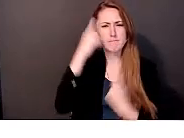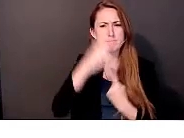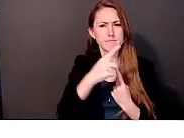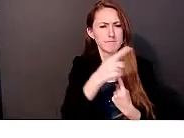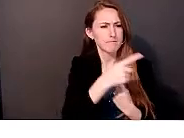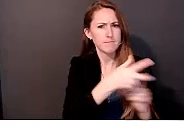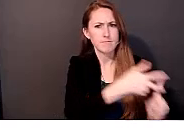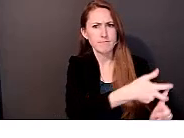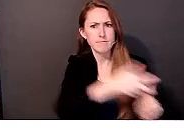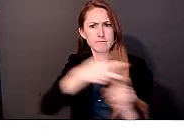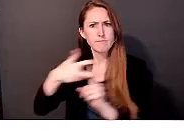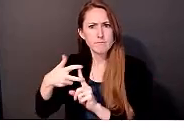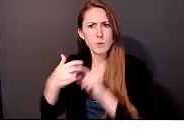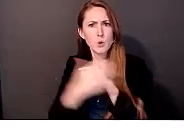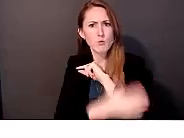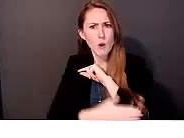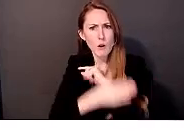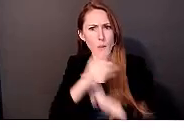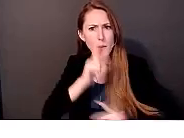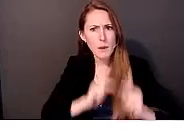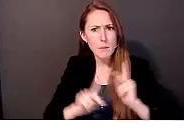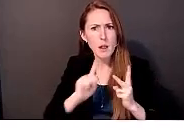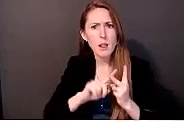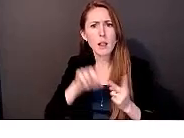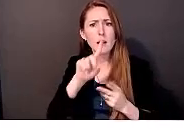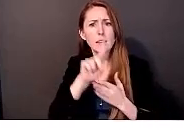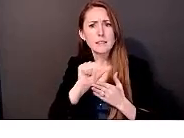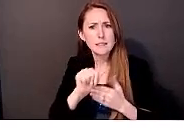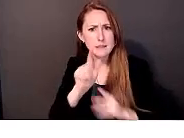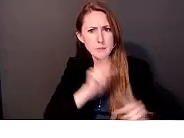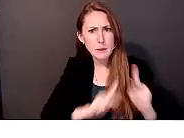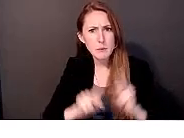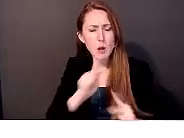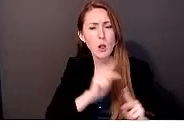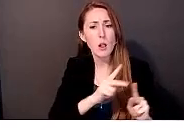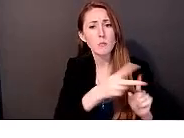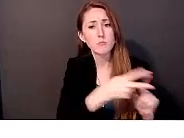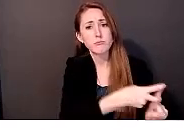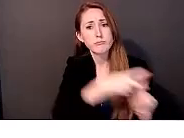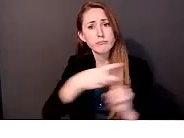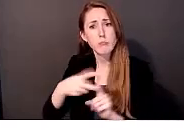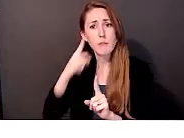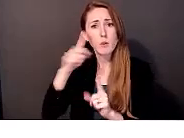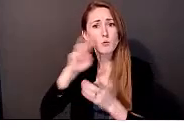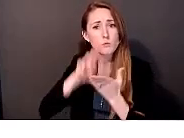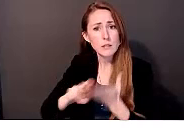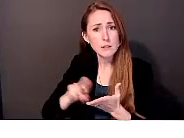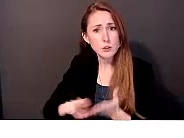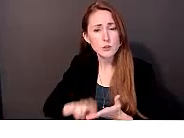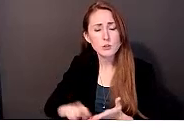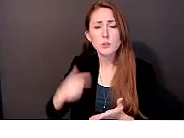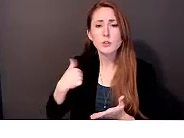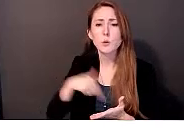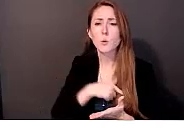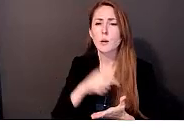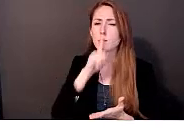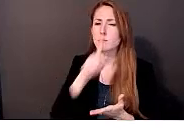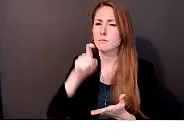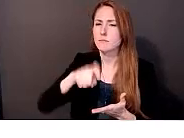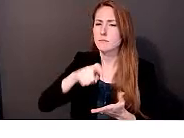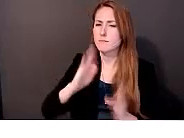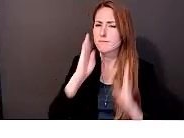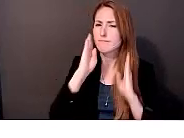disabled people in research, we have to really pay attention to the importance of factors that both